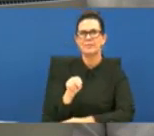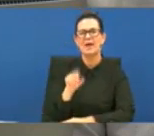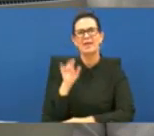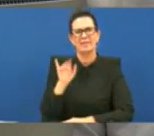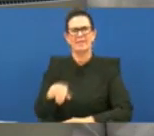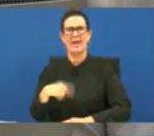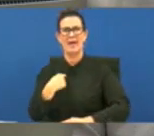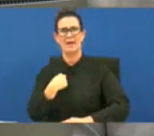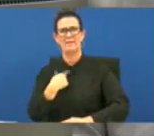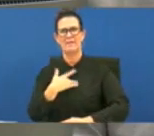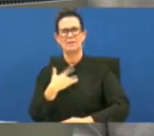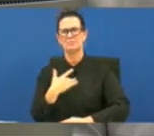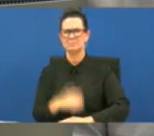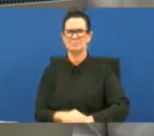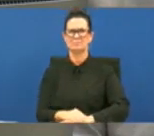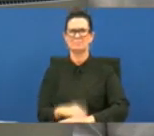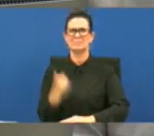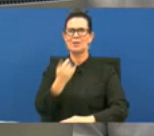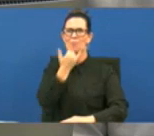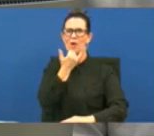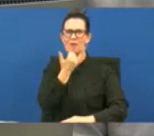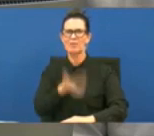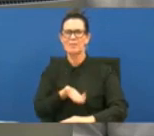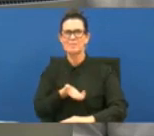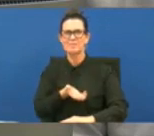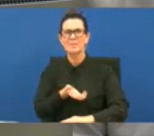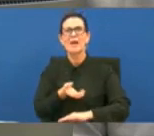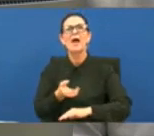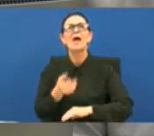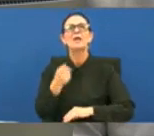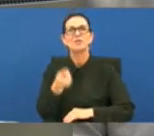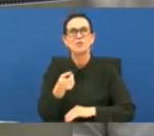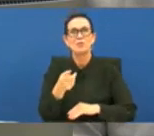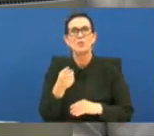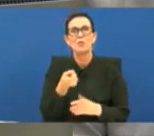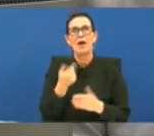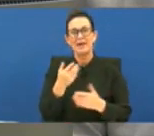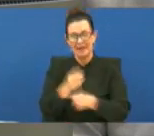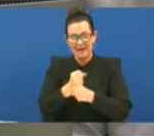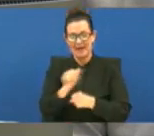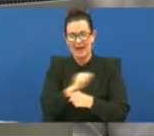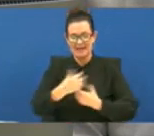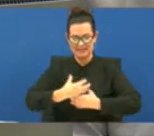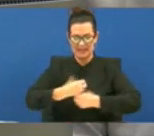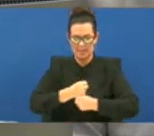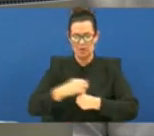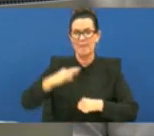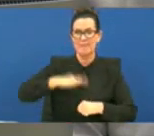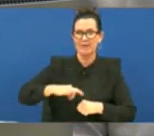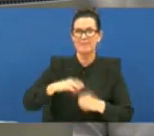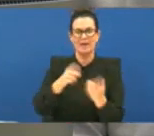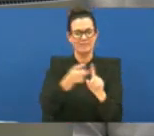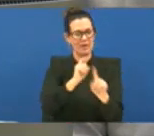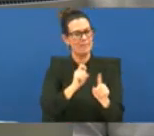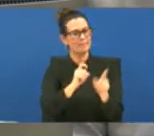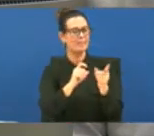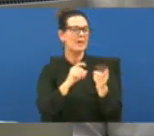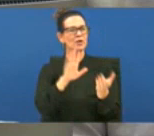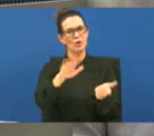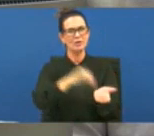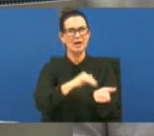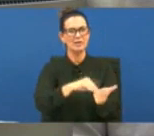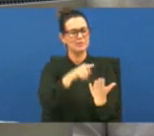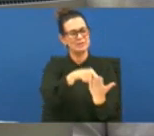red flag to me if any of us went to our health care provider now you would get a summary of benefits in the mail and it would say the